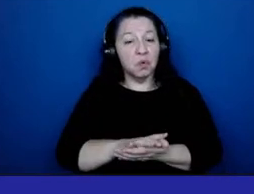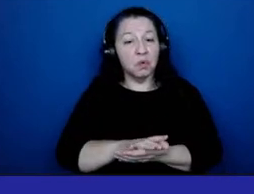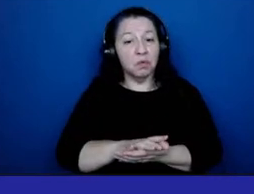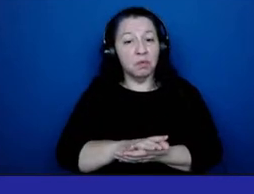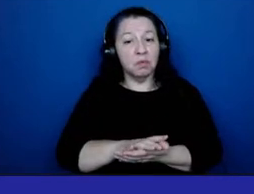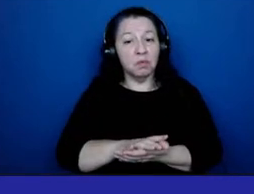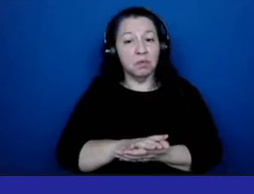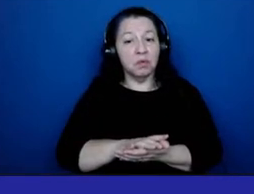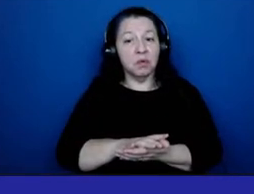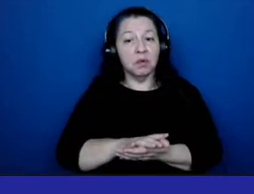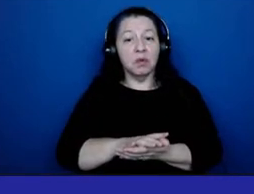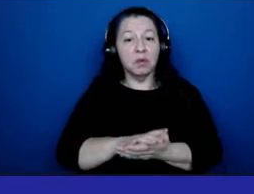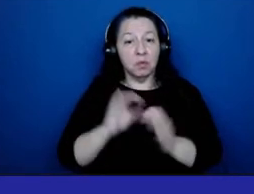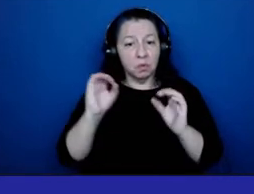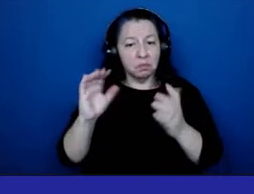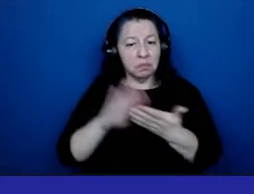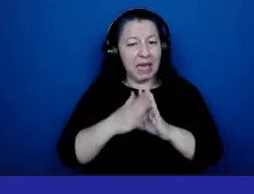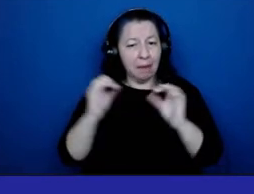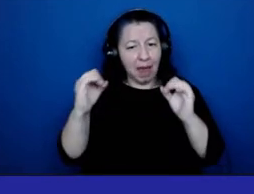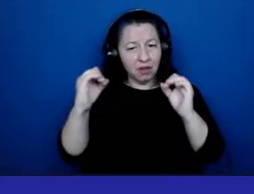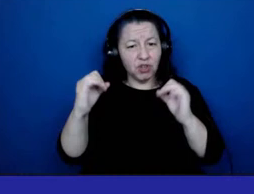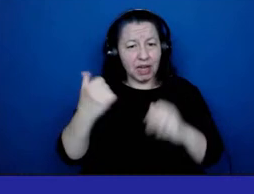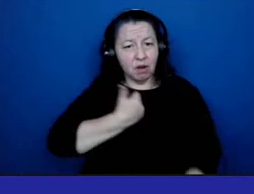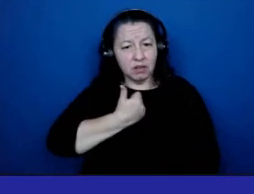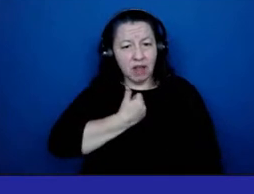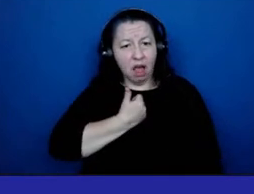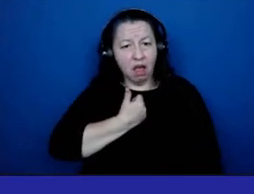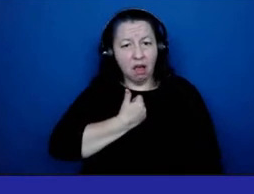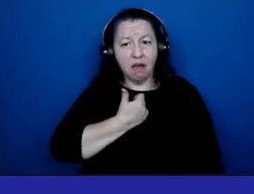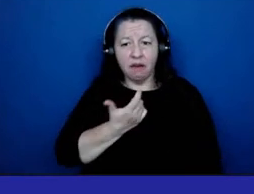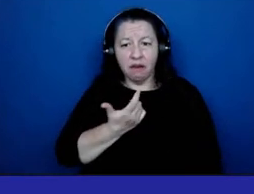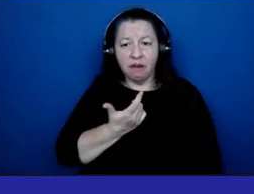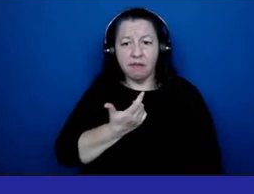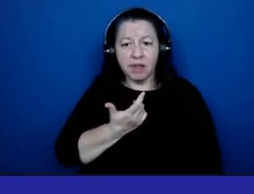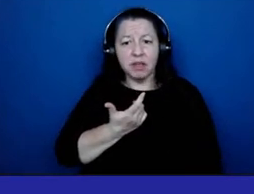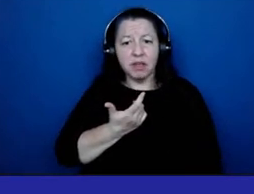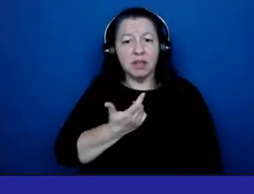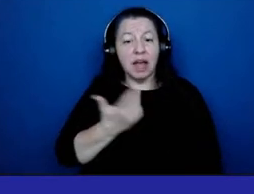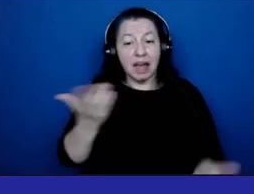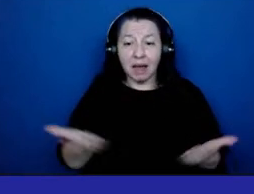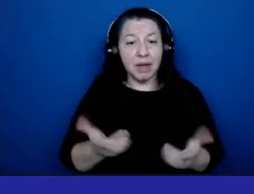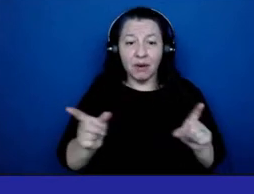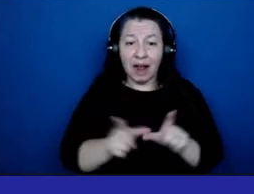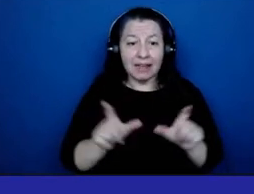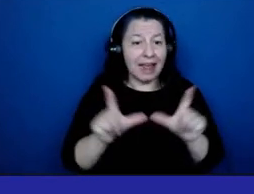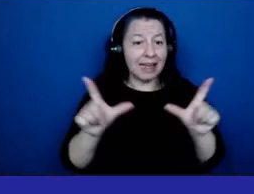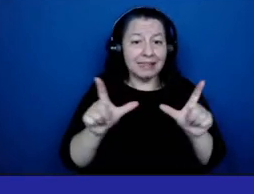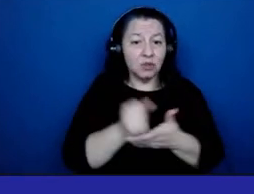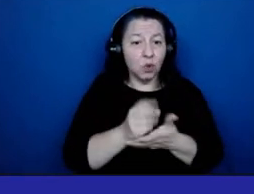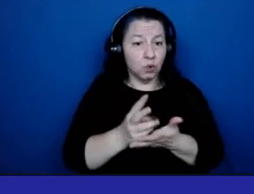We educated ourselves. And I'm here as a licensed social worker.